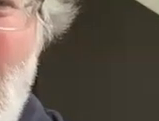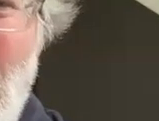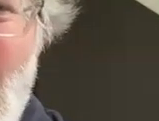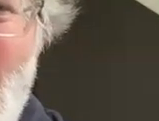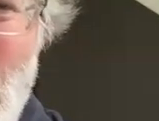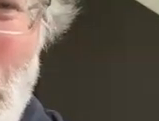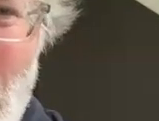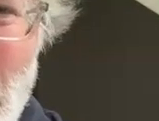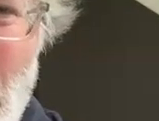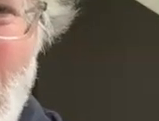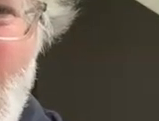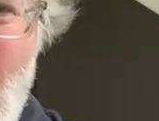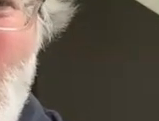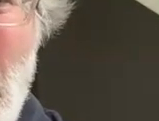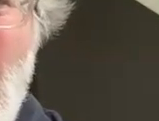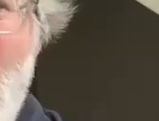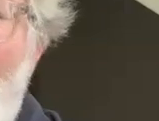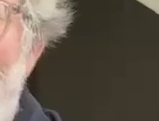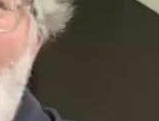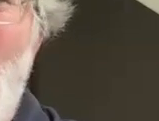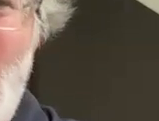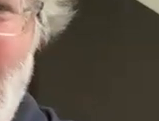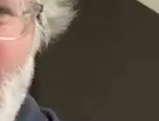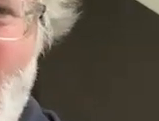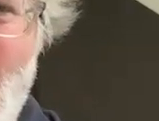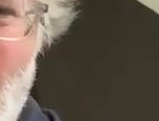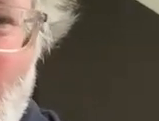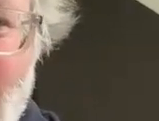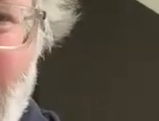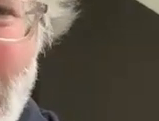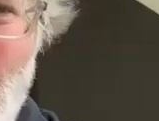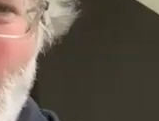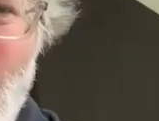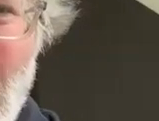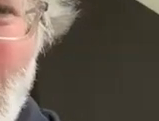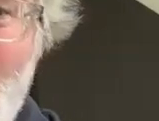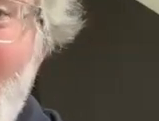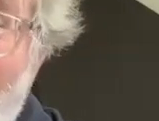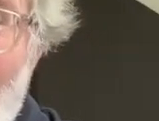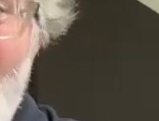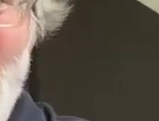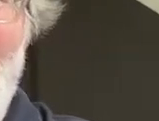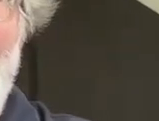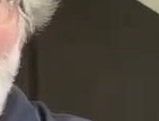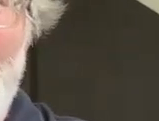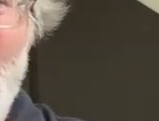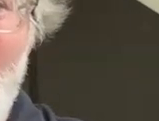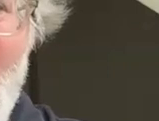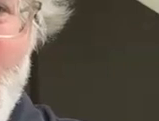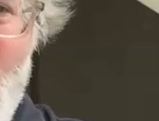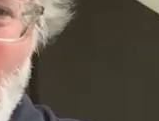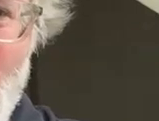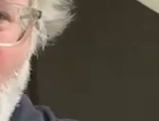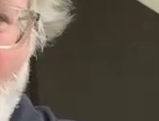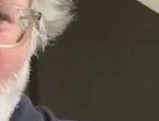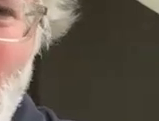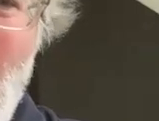made the scapegoats for climate change we need to use pure fewer plastic straws or print less when the real when in reality industries are the